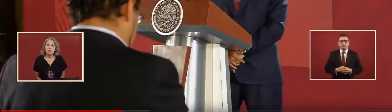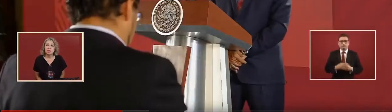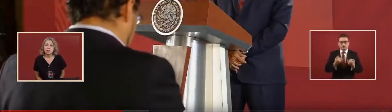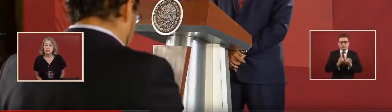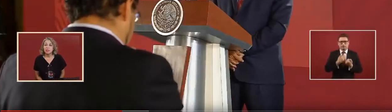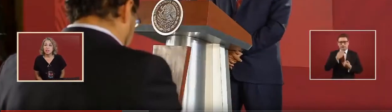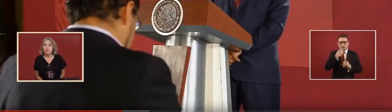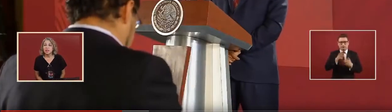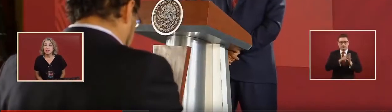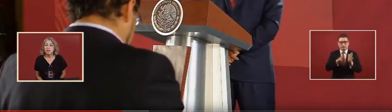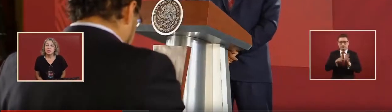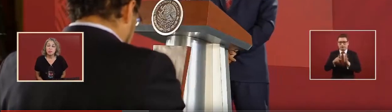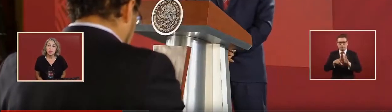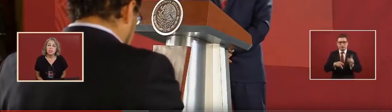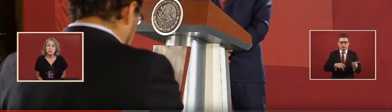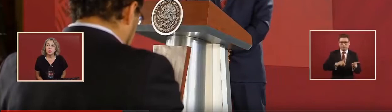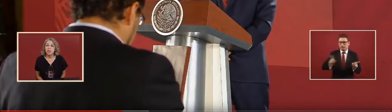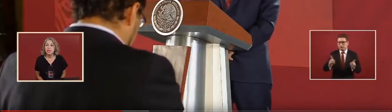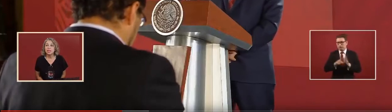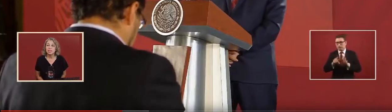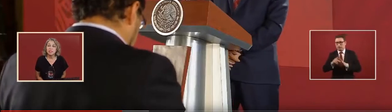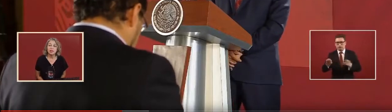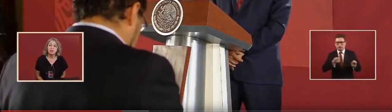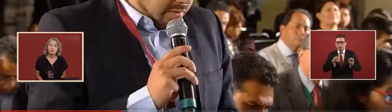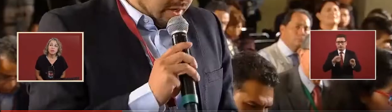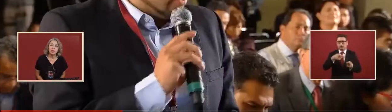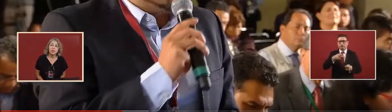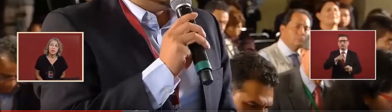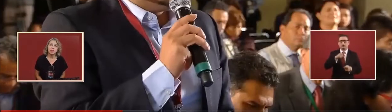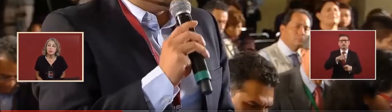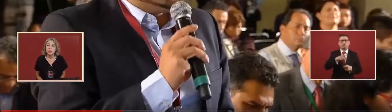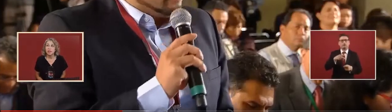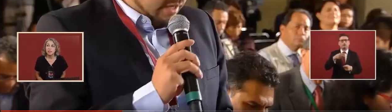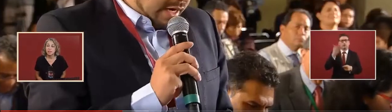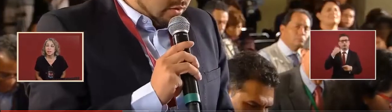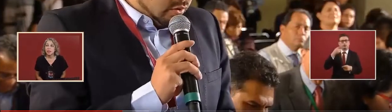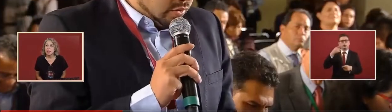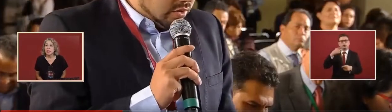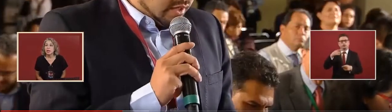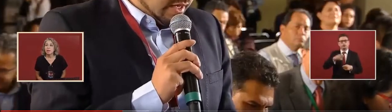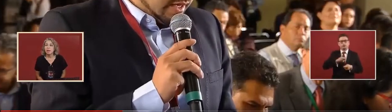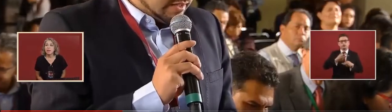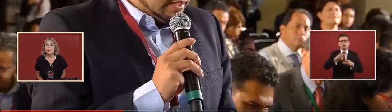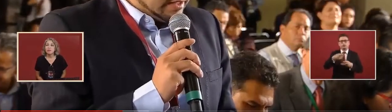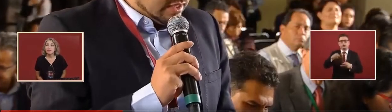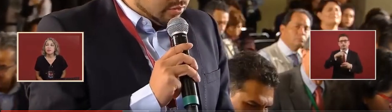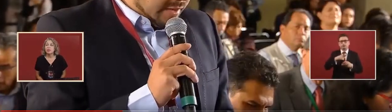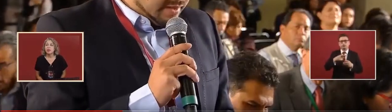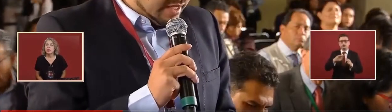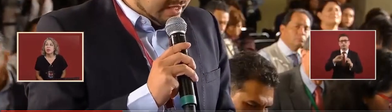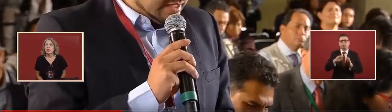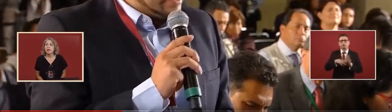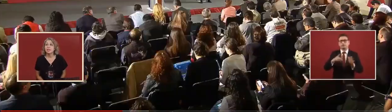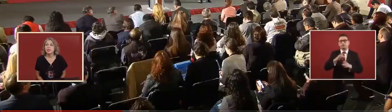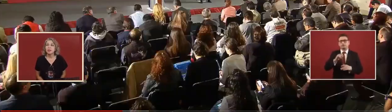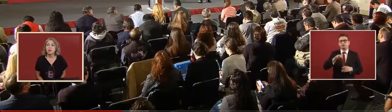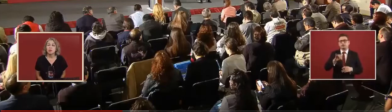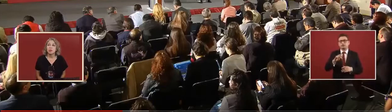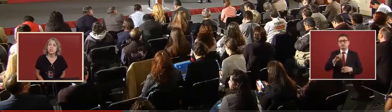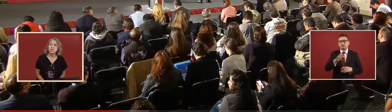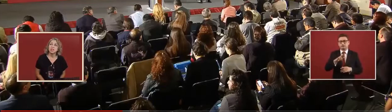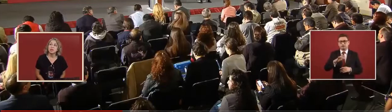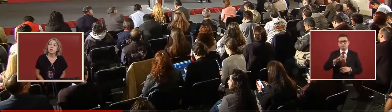regulates itself with the press. Let me ask you a question regarding what